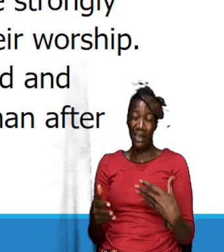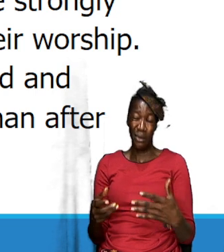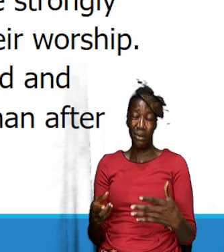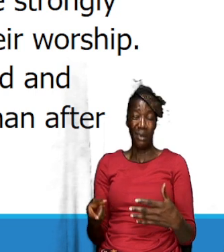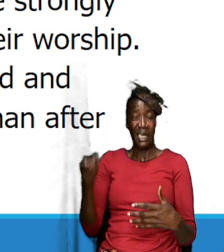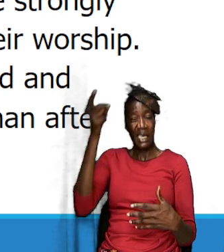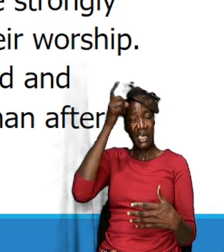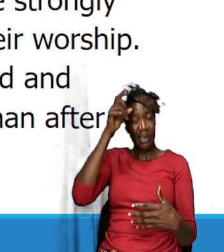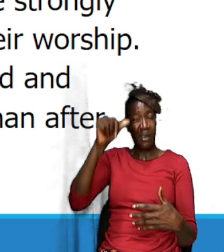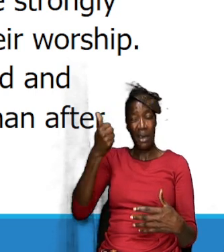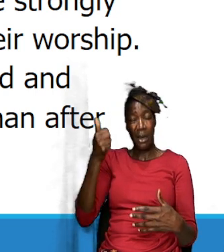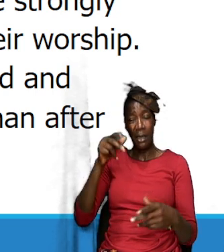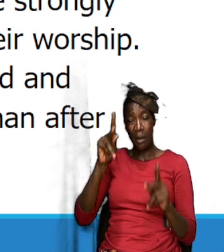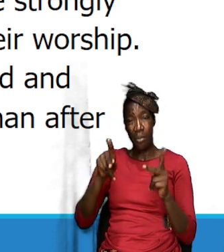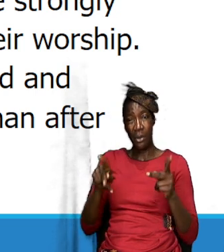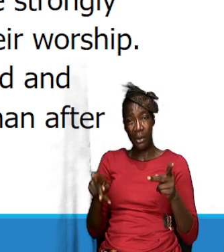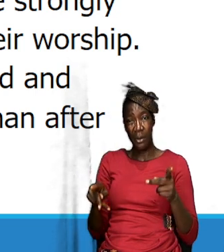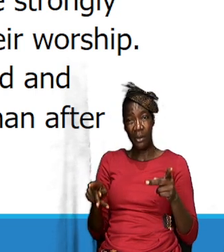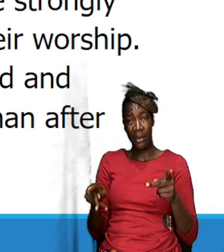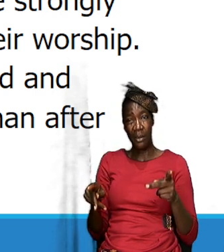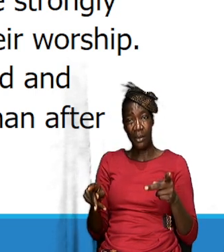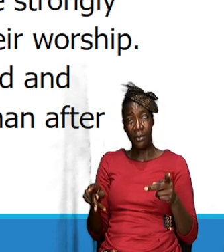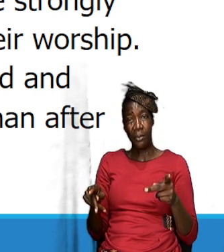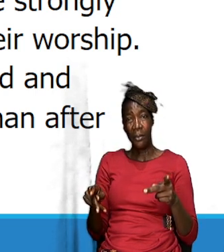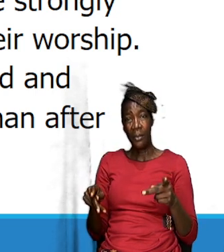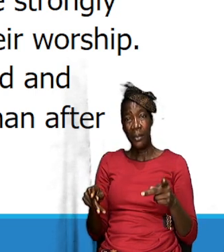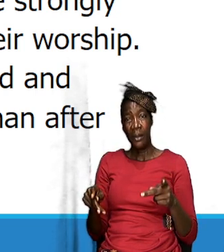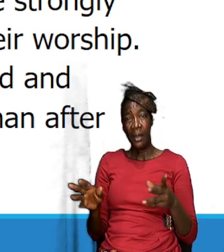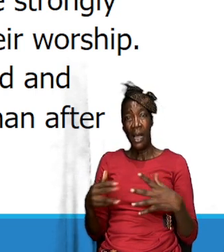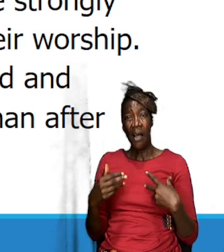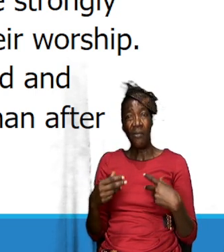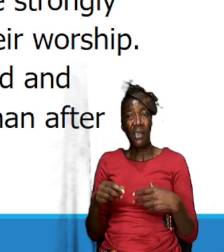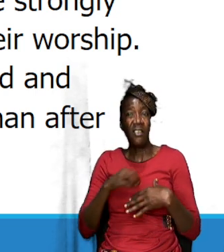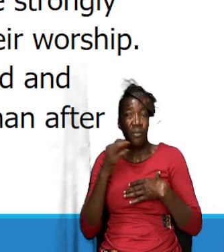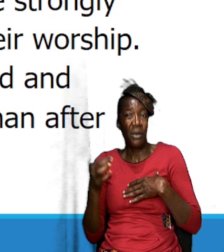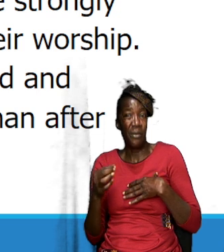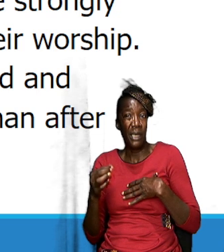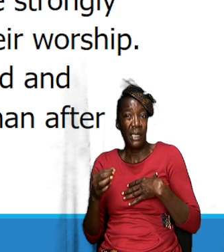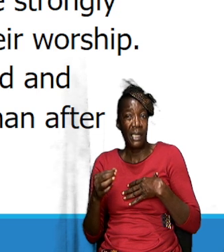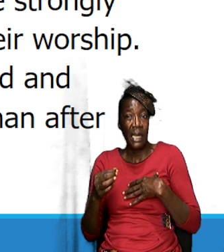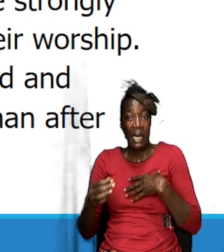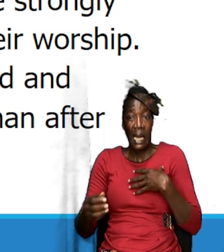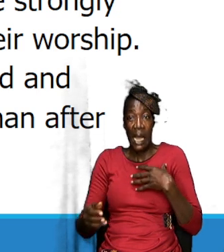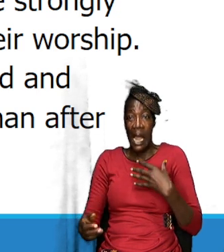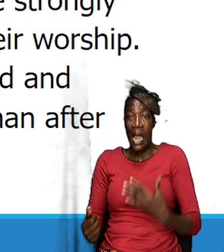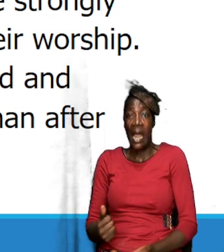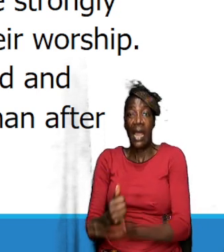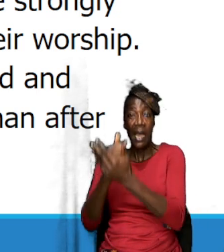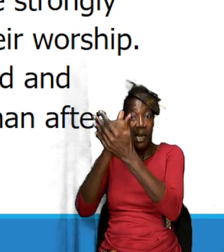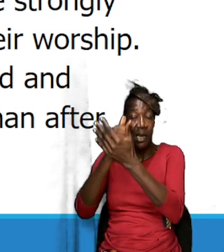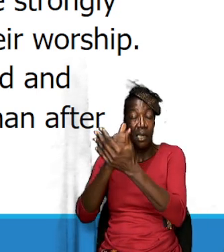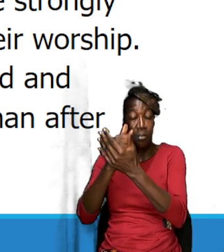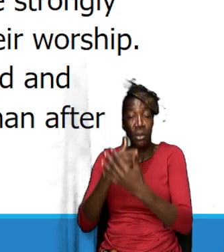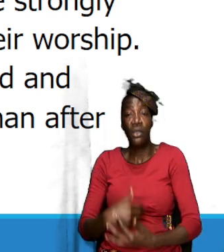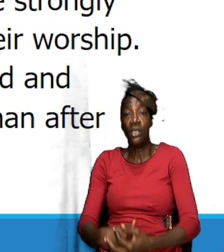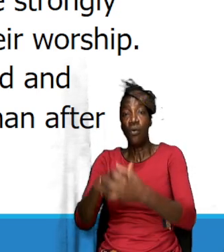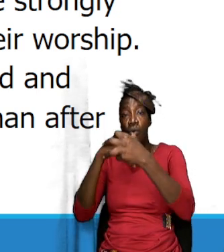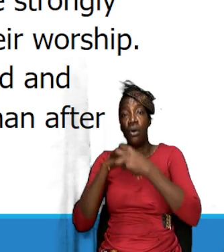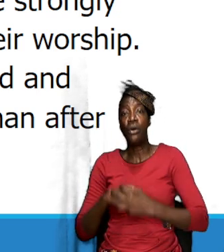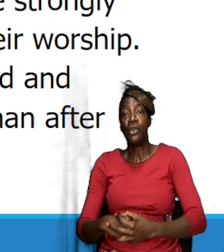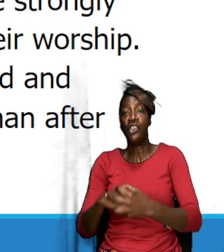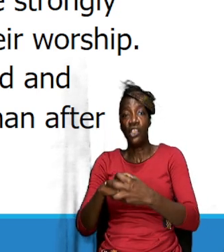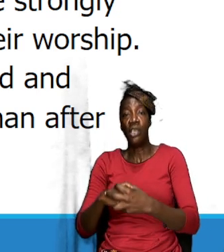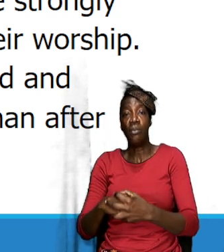other patriarchs were strongly influenced by the spirit that enhanced their worship so David was a tremendous